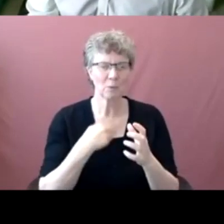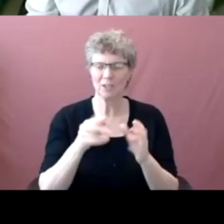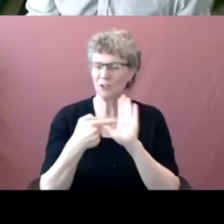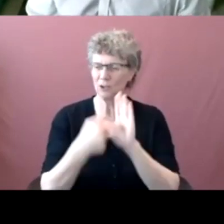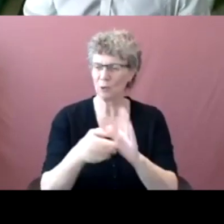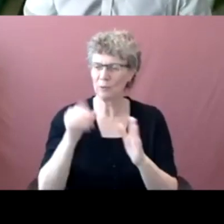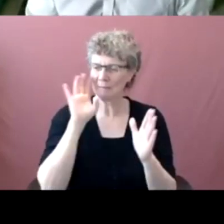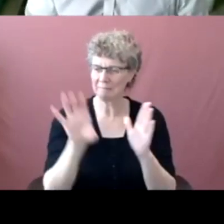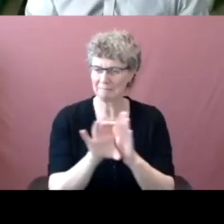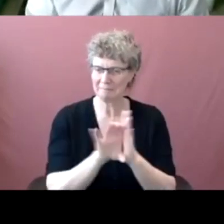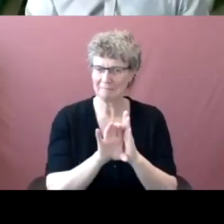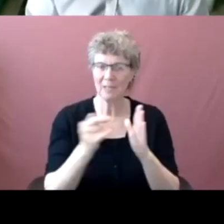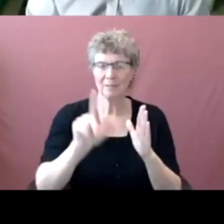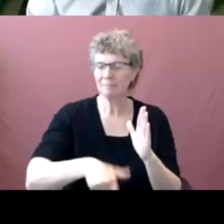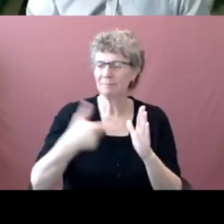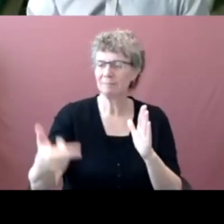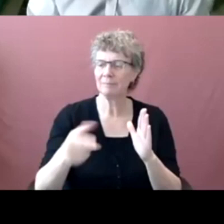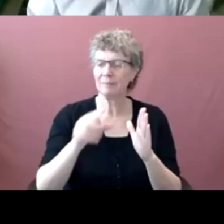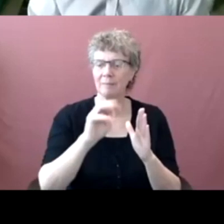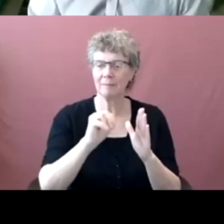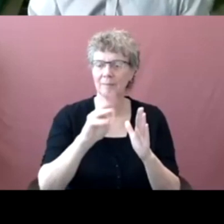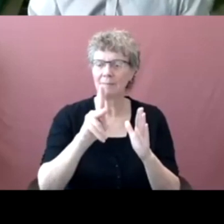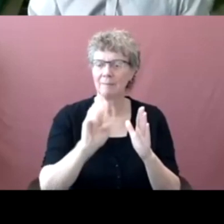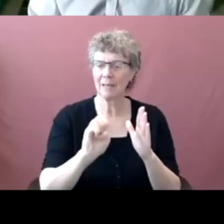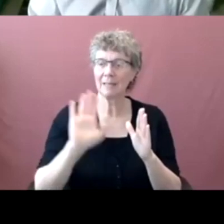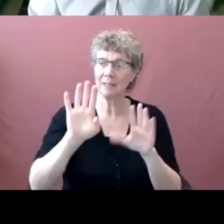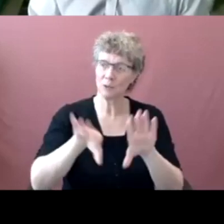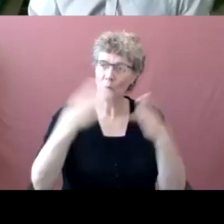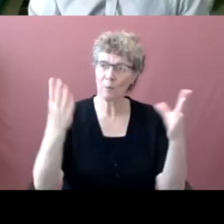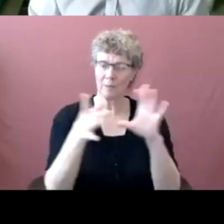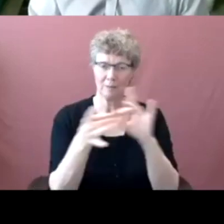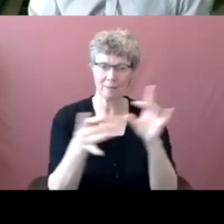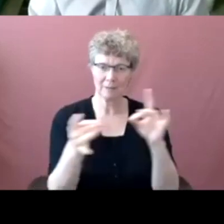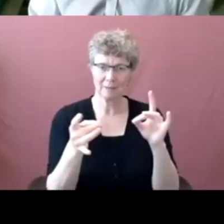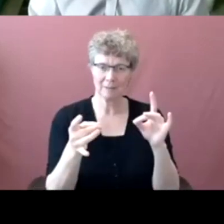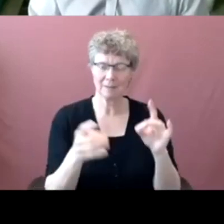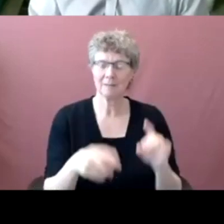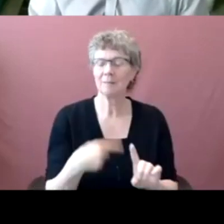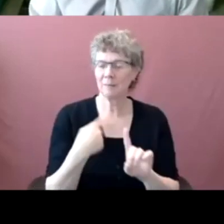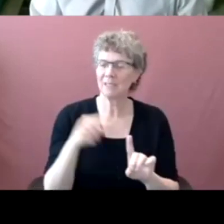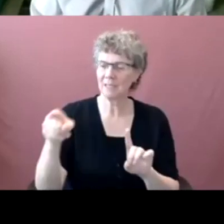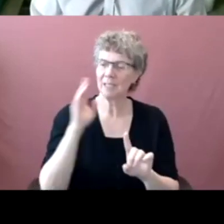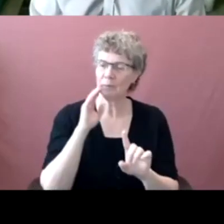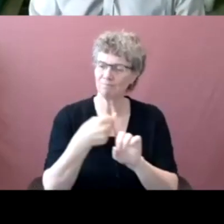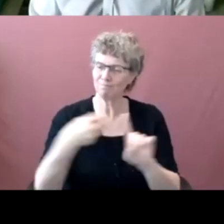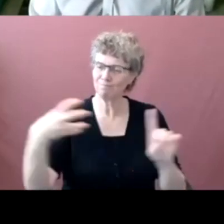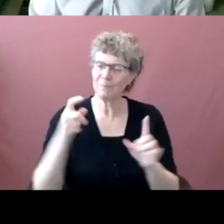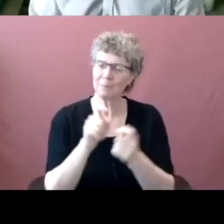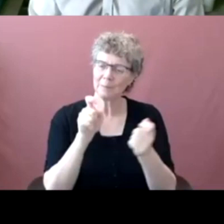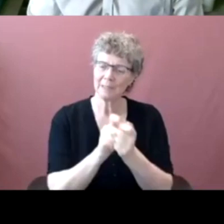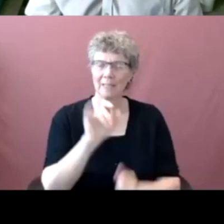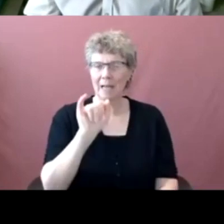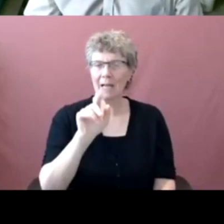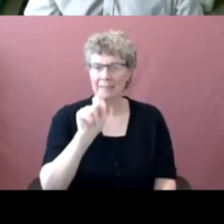to Mike now for his opening comments. And Mike will also talk a little bit further about the the IT service delivery model picture.